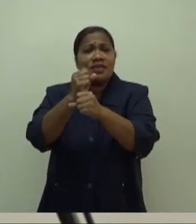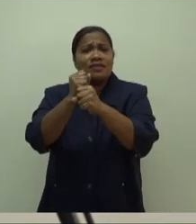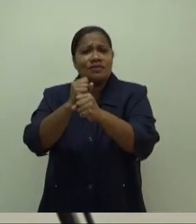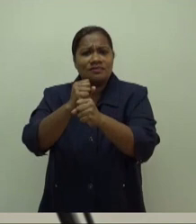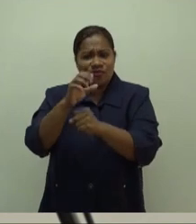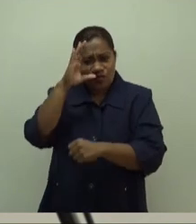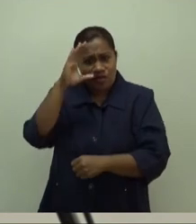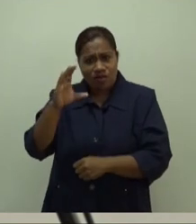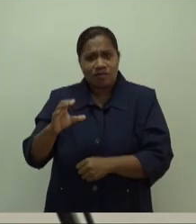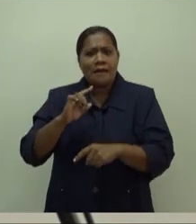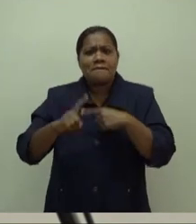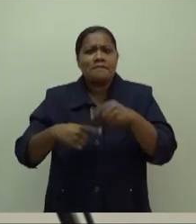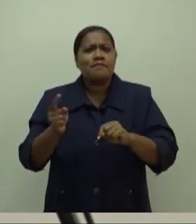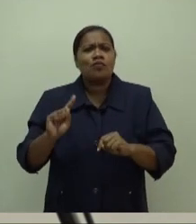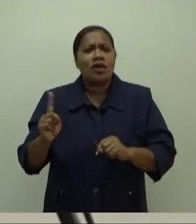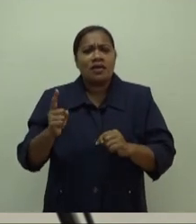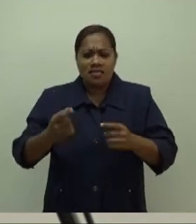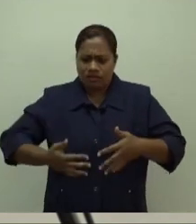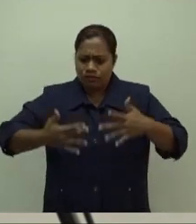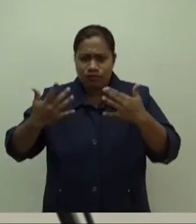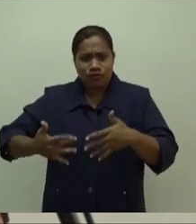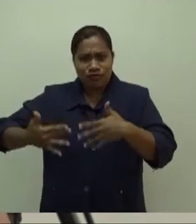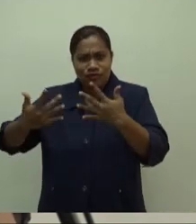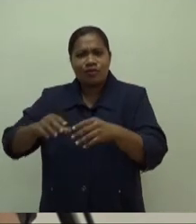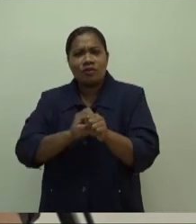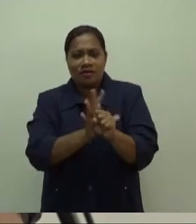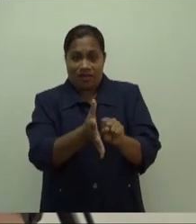-19 case numbers and response measures.